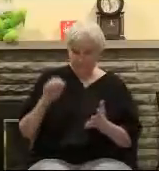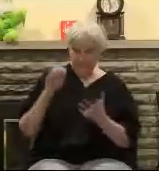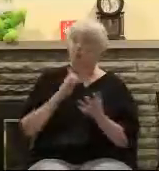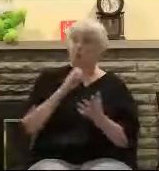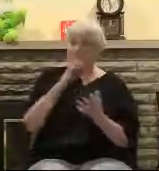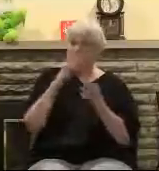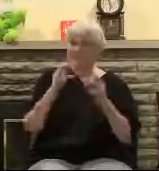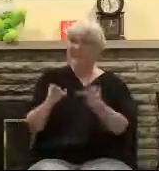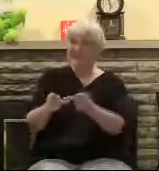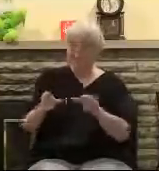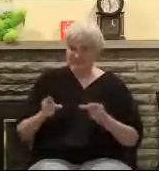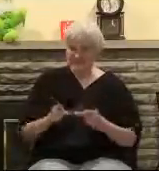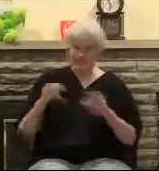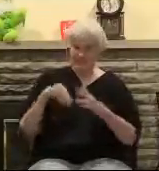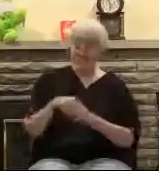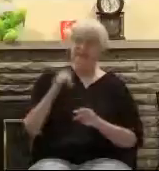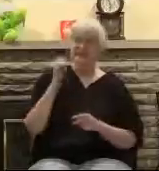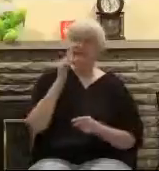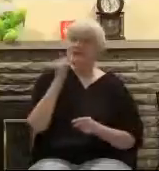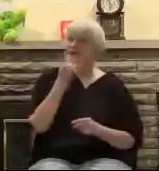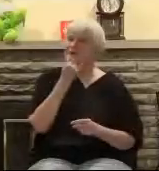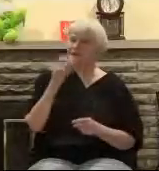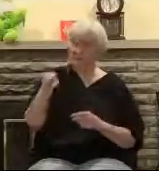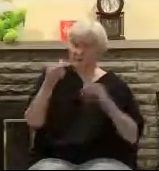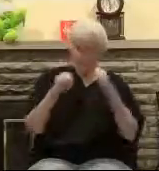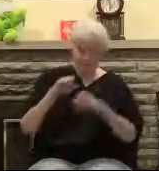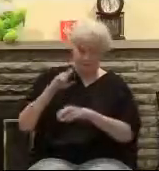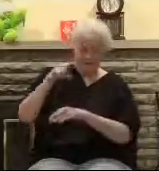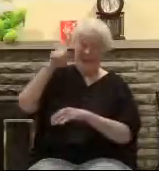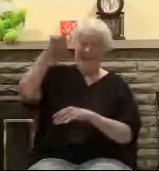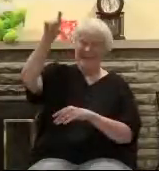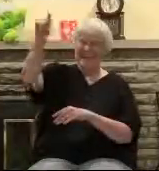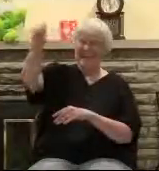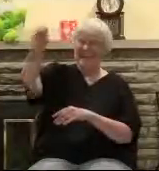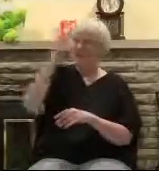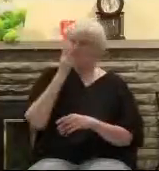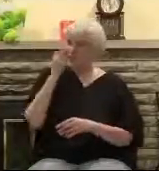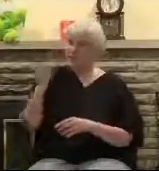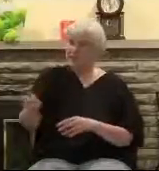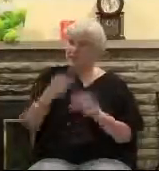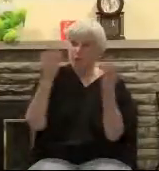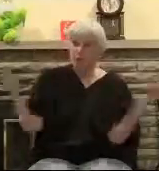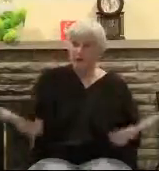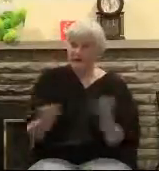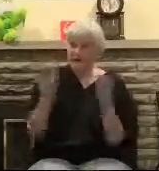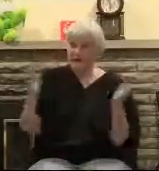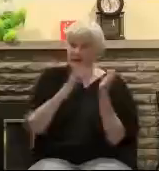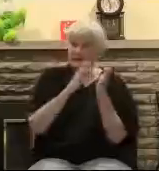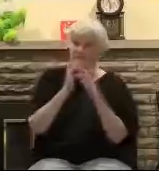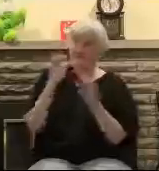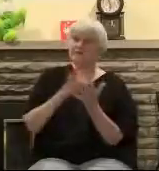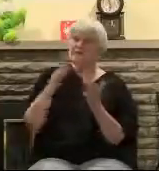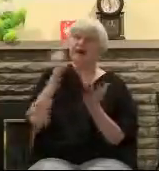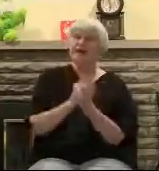That's a real place in Israel and you can fly over there and see it and right up on top of that is where Jesus was crucified.